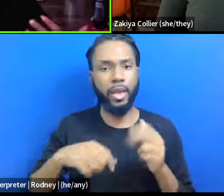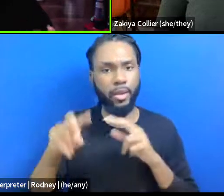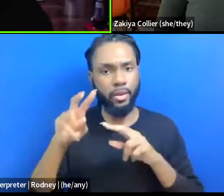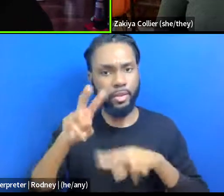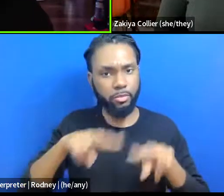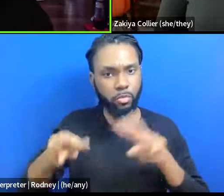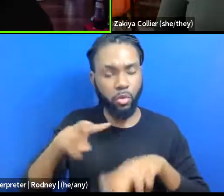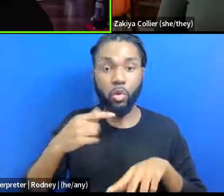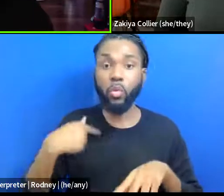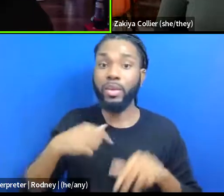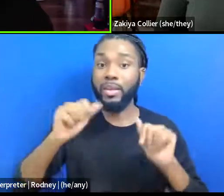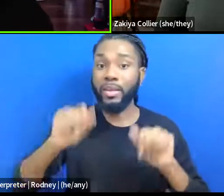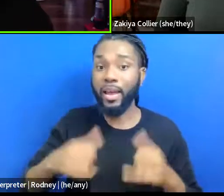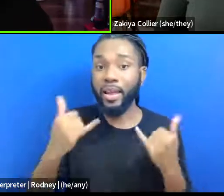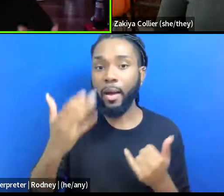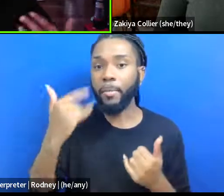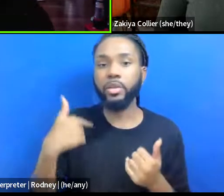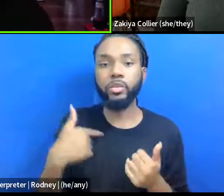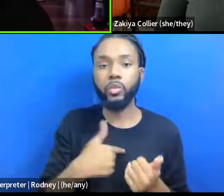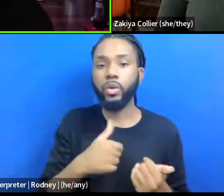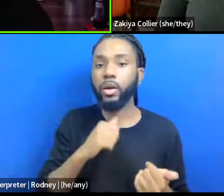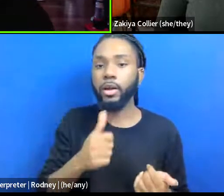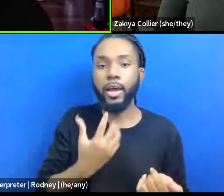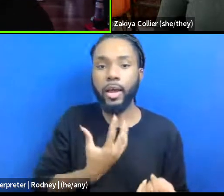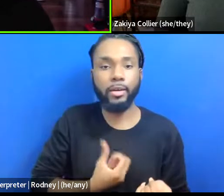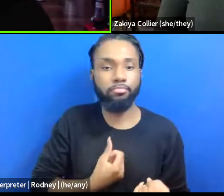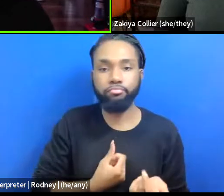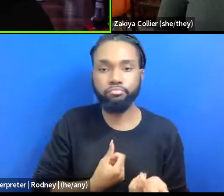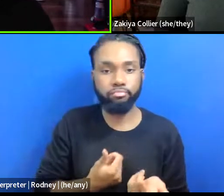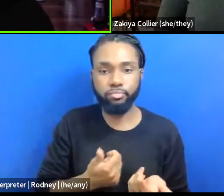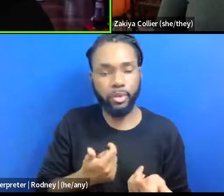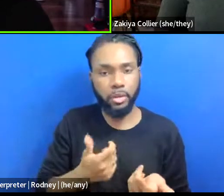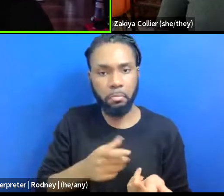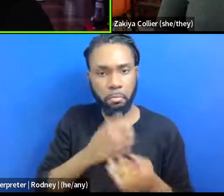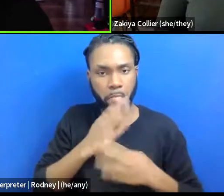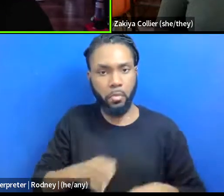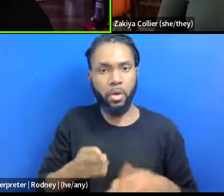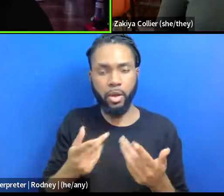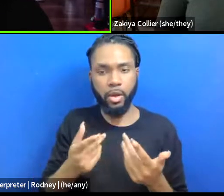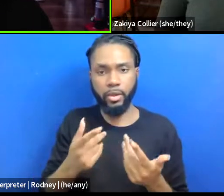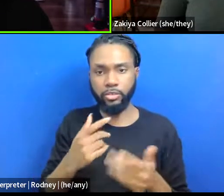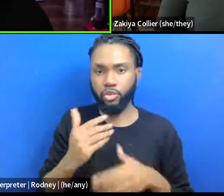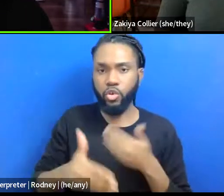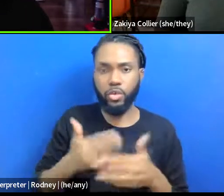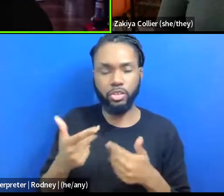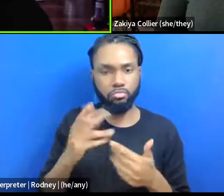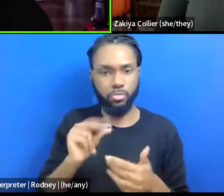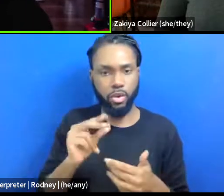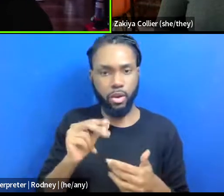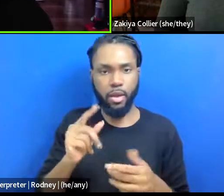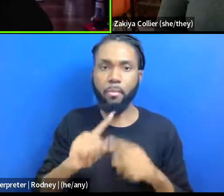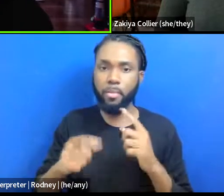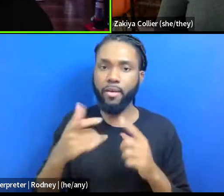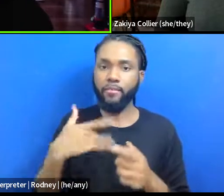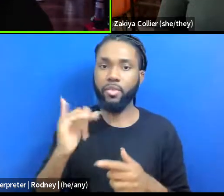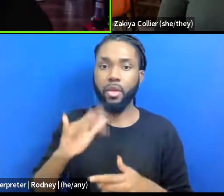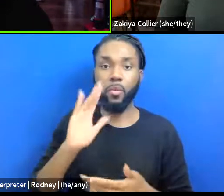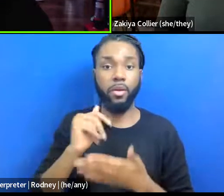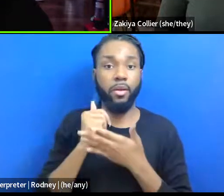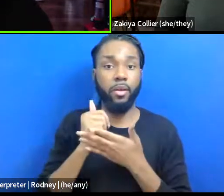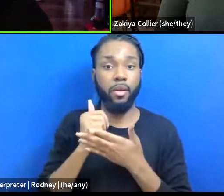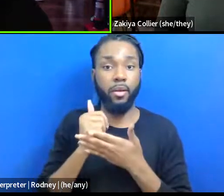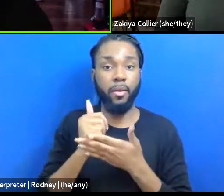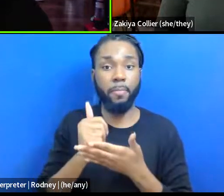now because we're not the silent generation to speak up and speak out about these things. But I think that it helps aid in our research